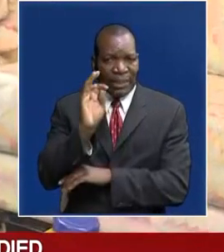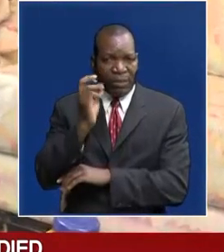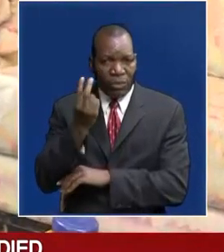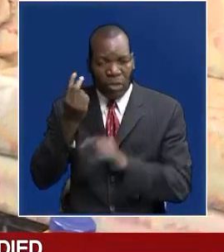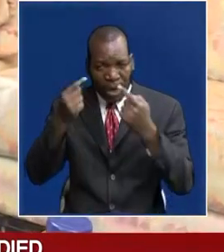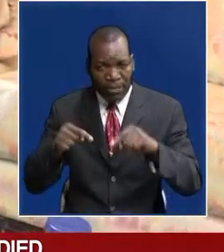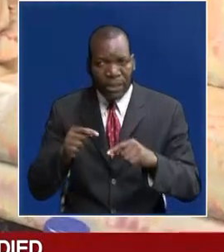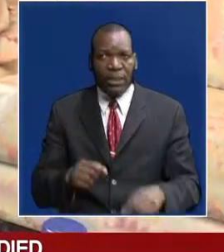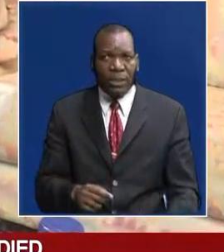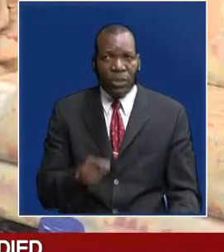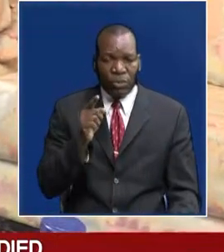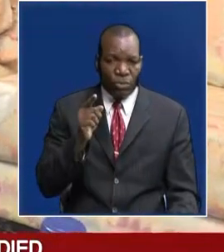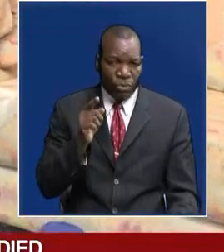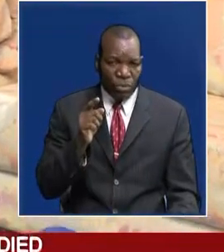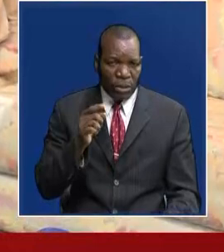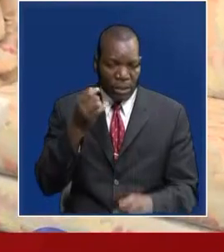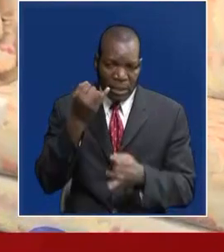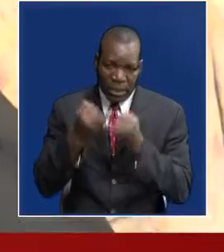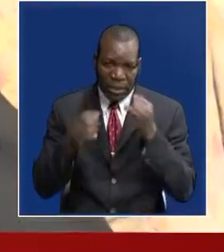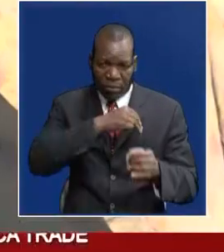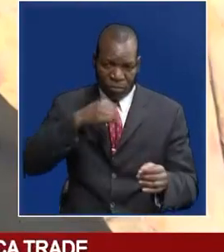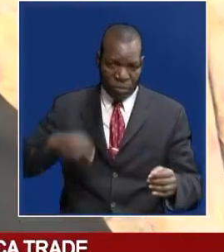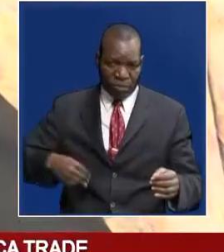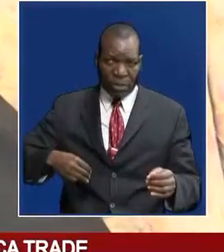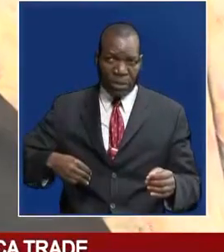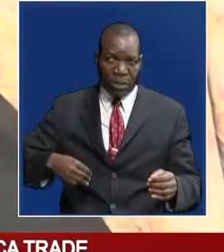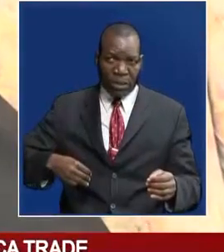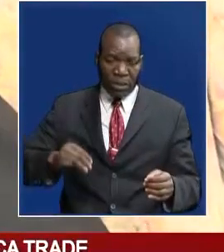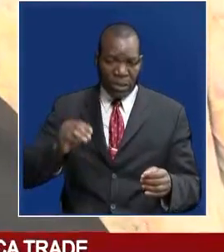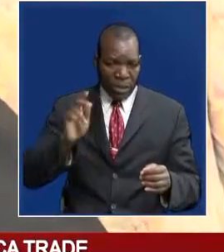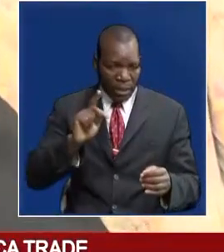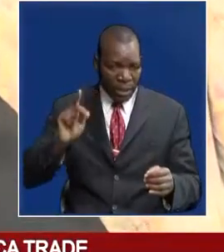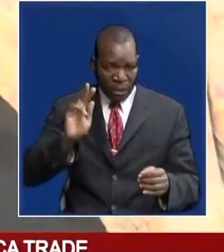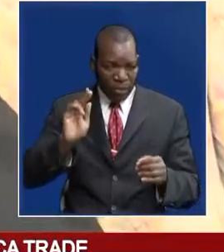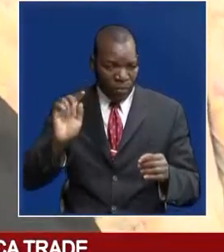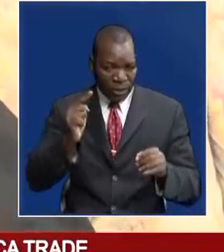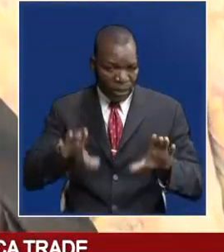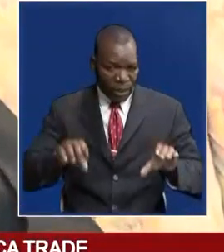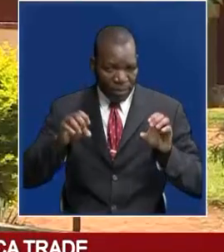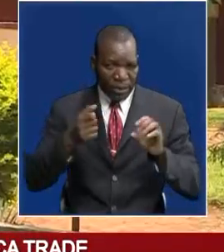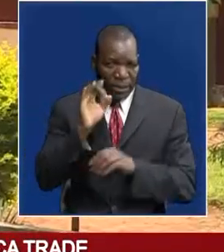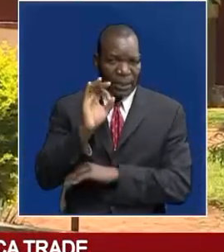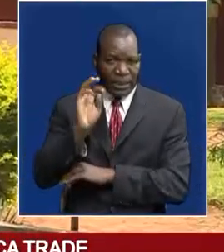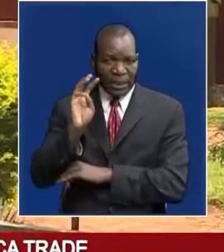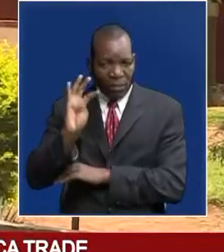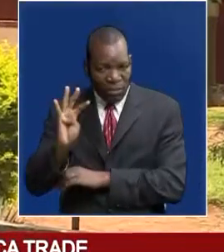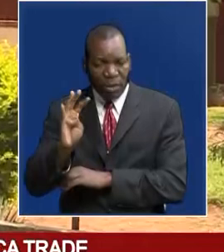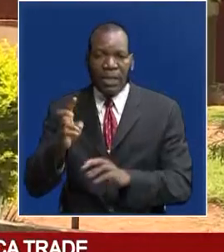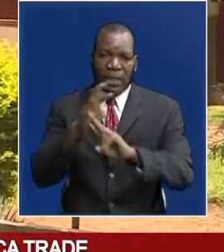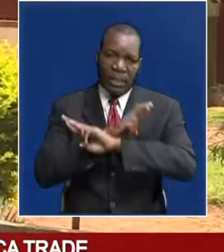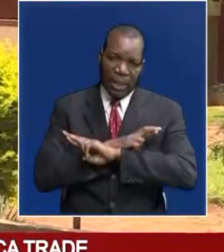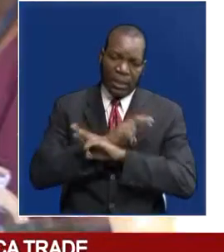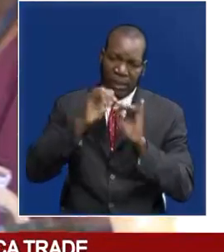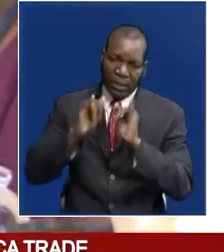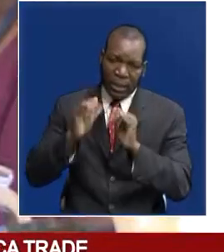Sikota Wina was the last surviving member of the First Cabinet of Dr. Kaunda in 1964 and had retired to his Mimosa House.